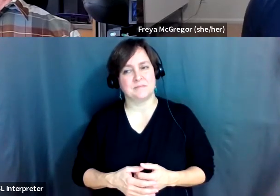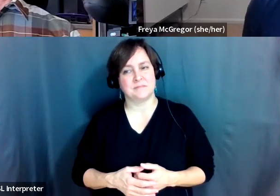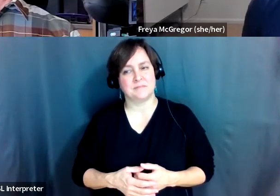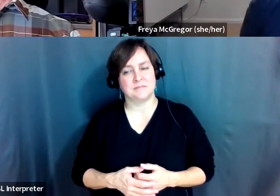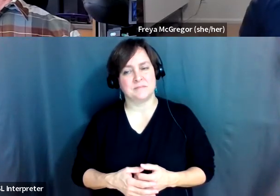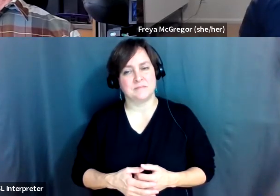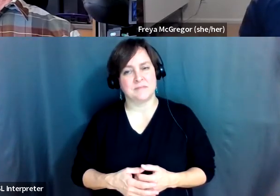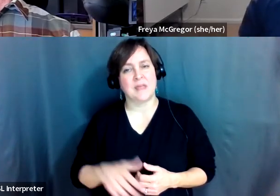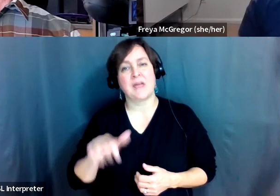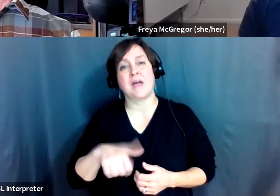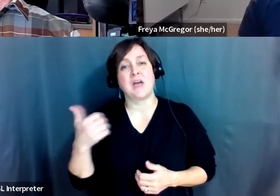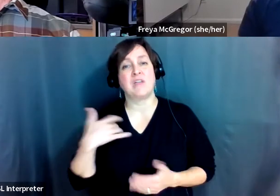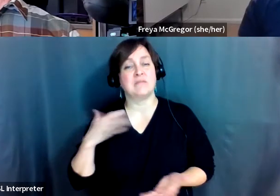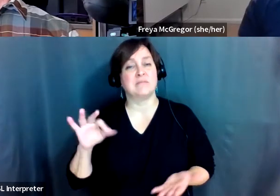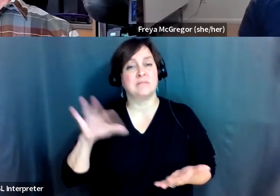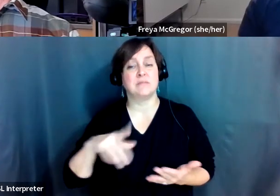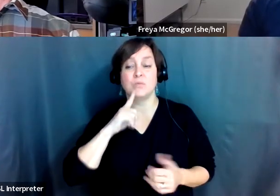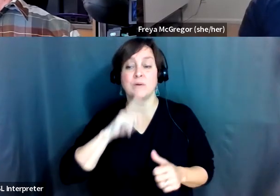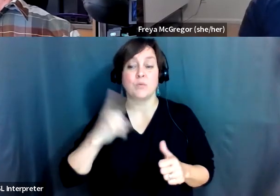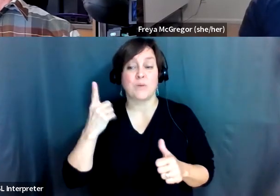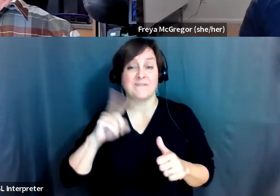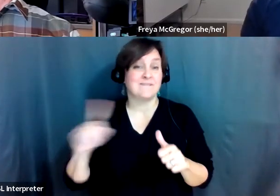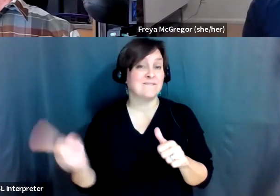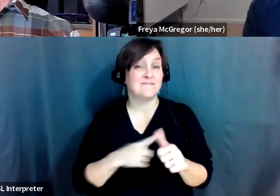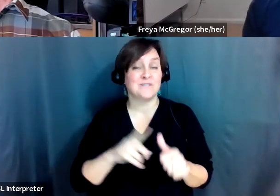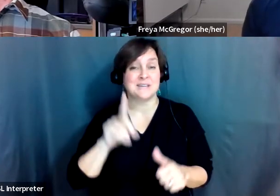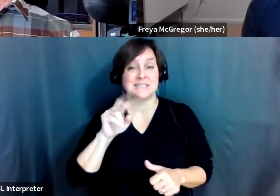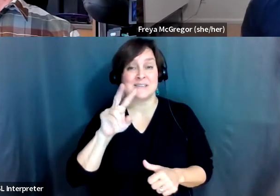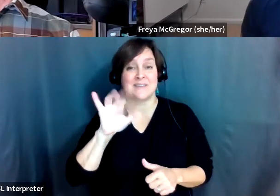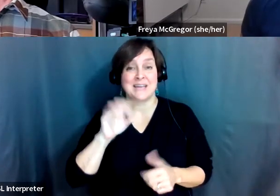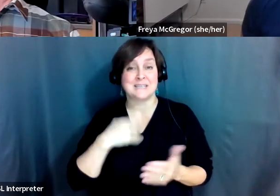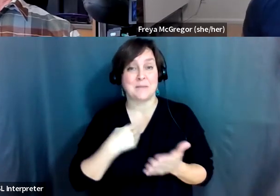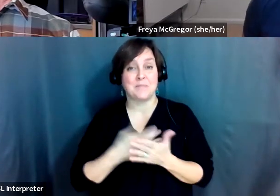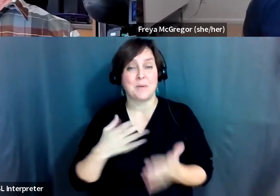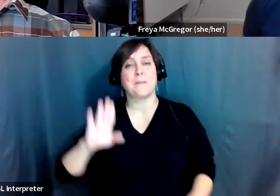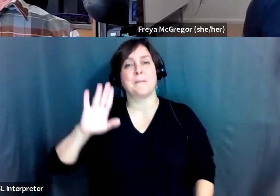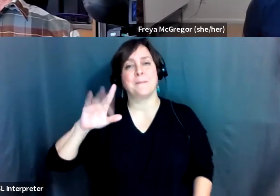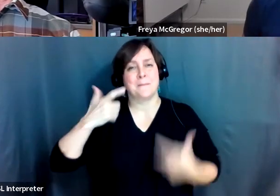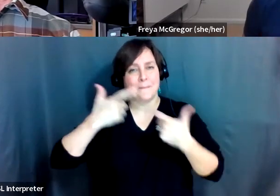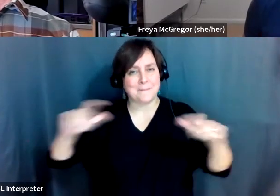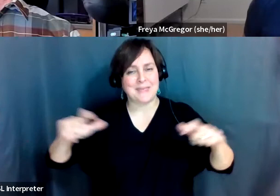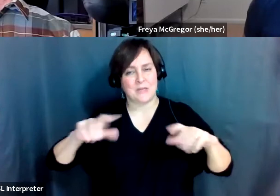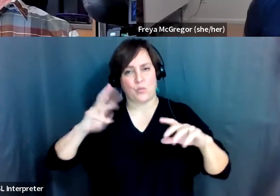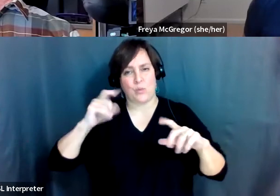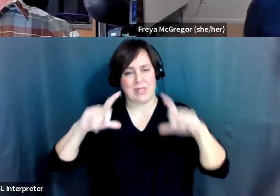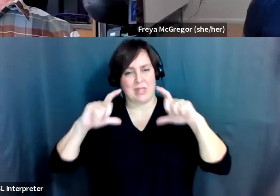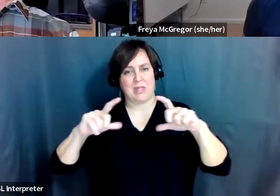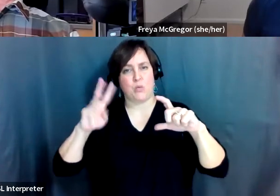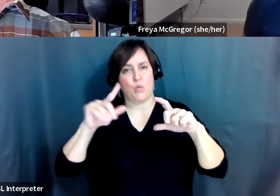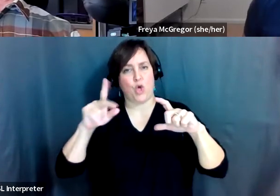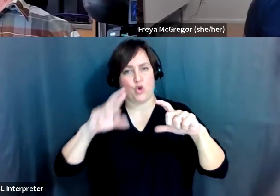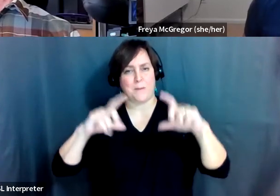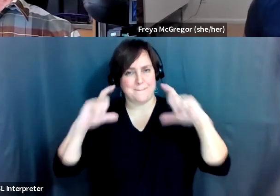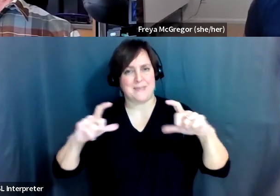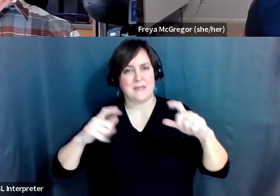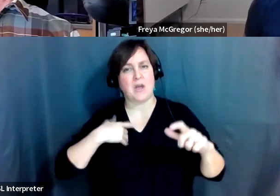the, one of the first devices that I got was a big wheeled walker. And I thought, okay, this, this